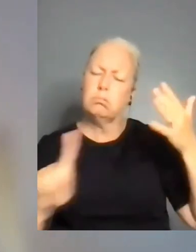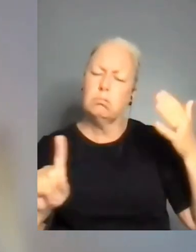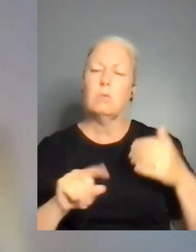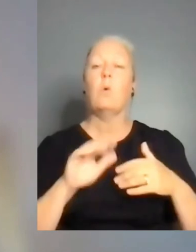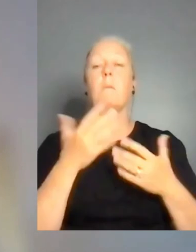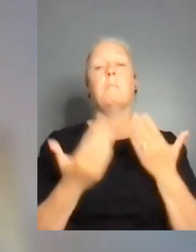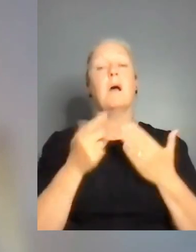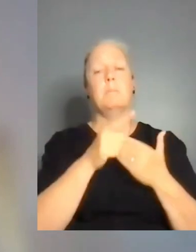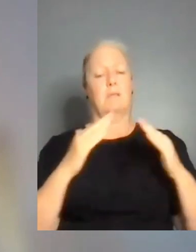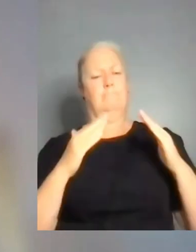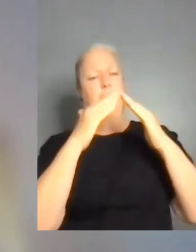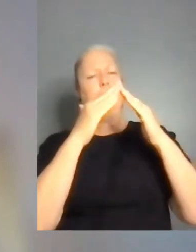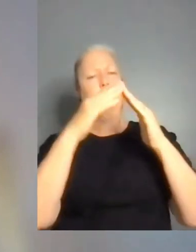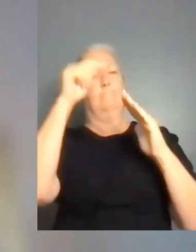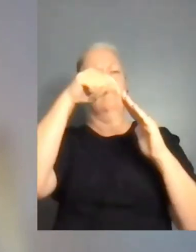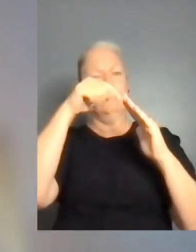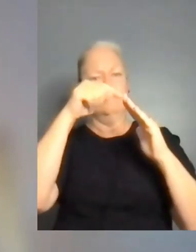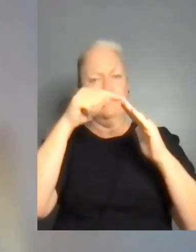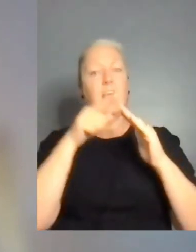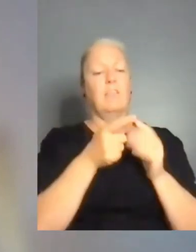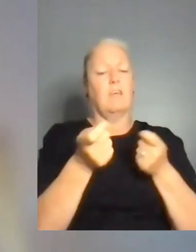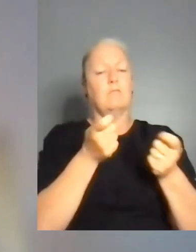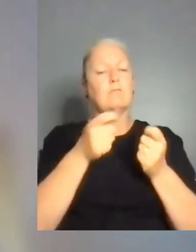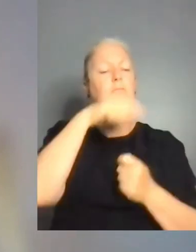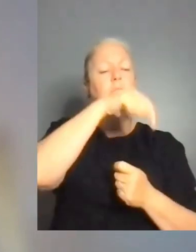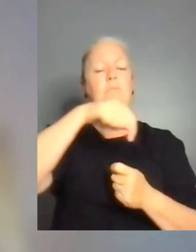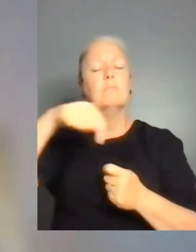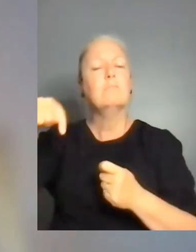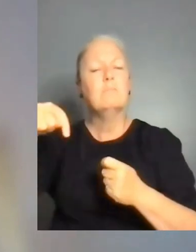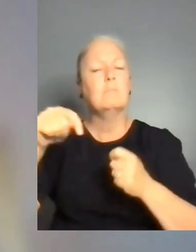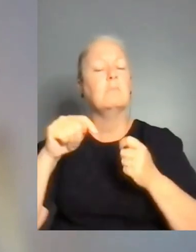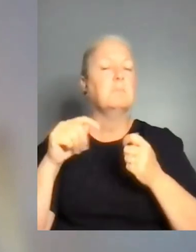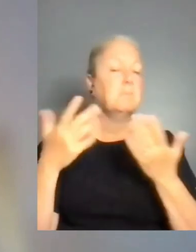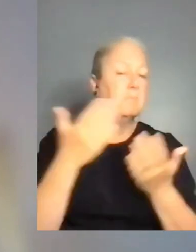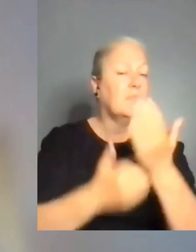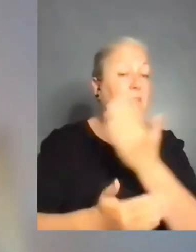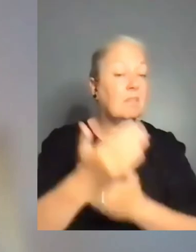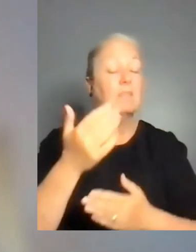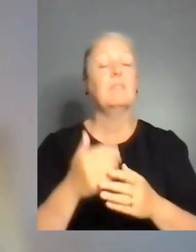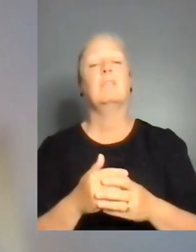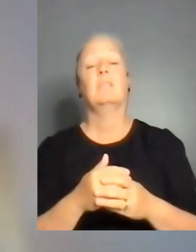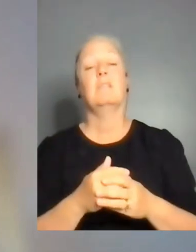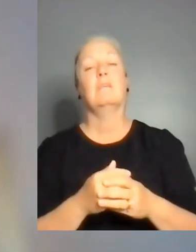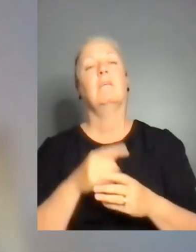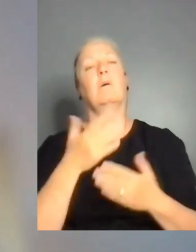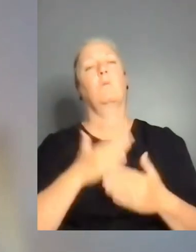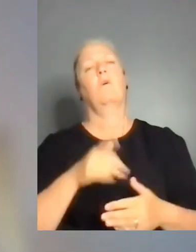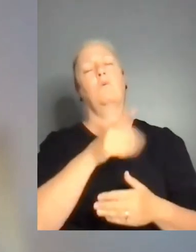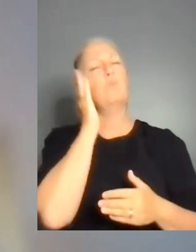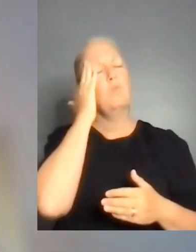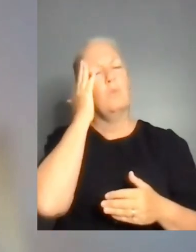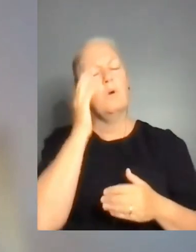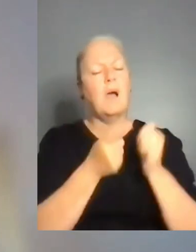of course, we also have some affinity with IT and digital solutions and an